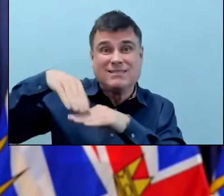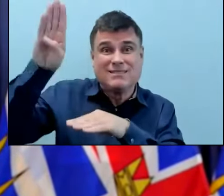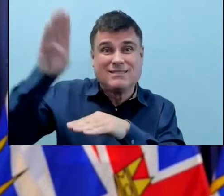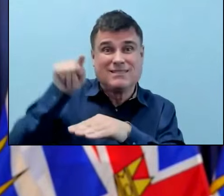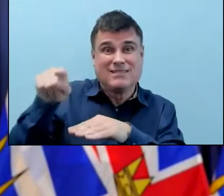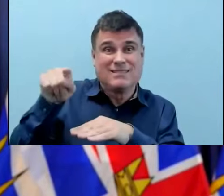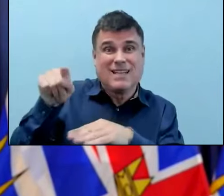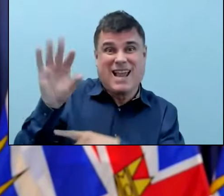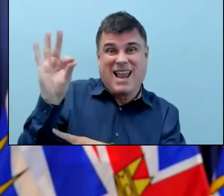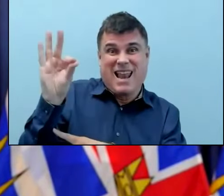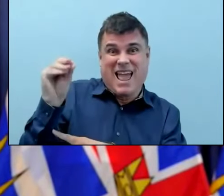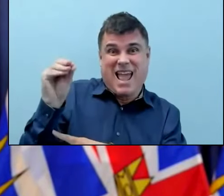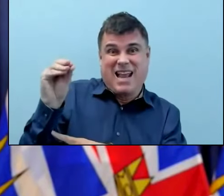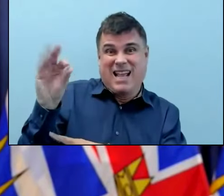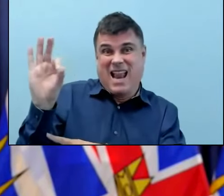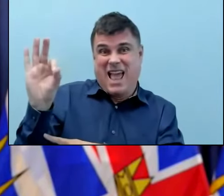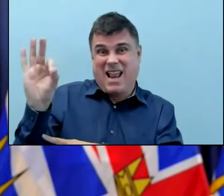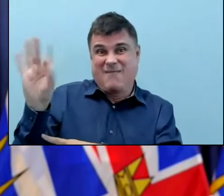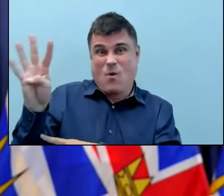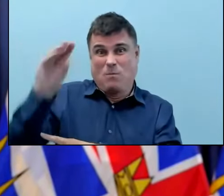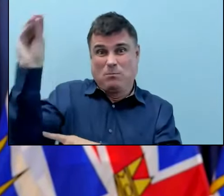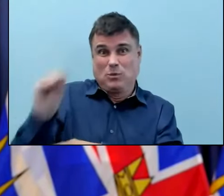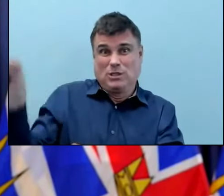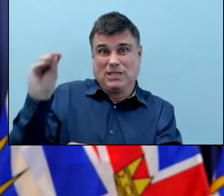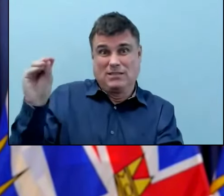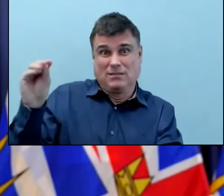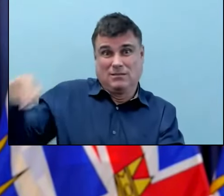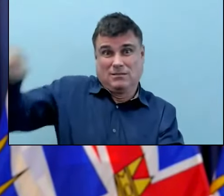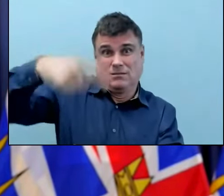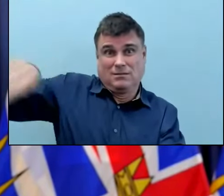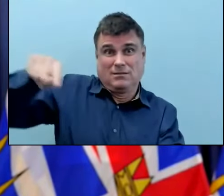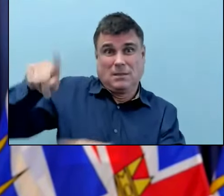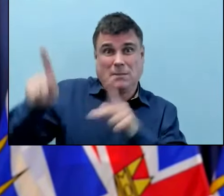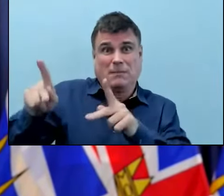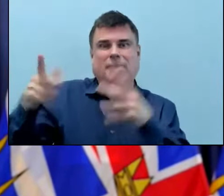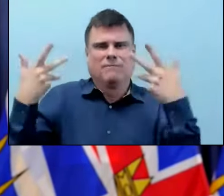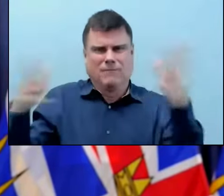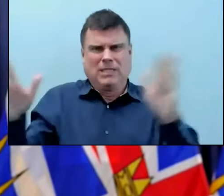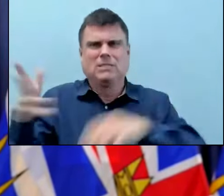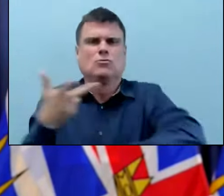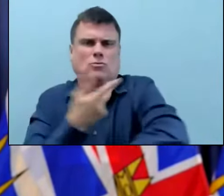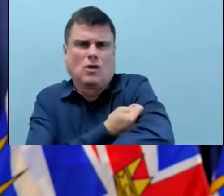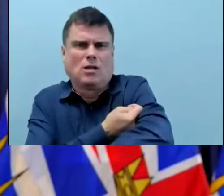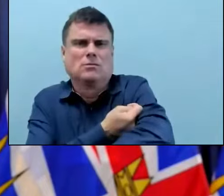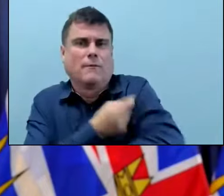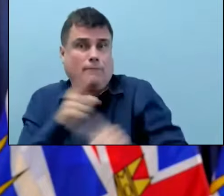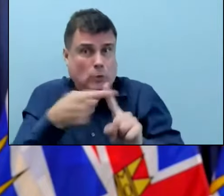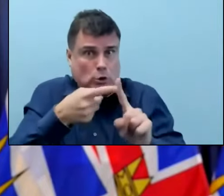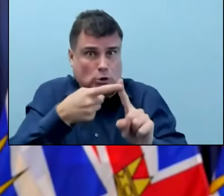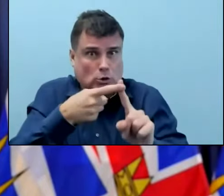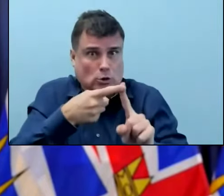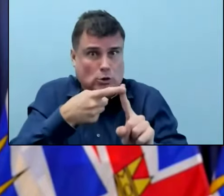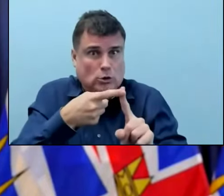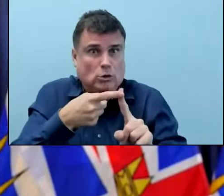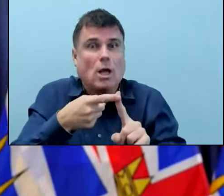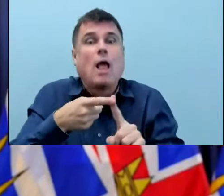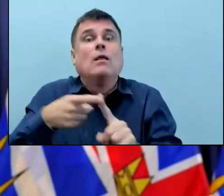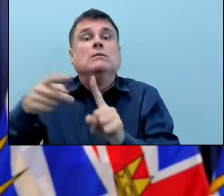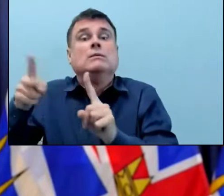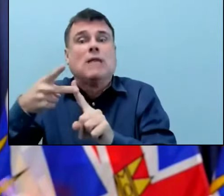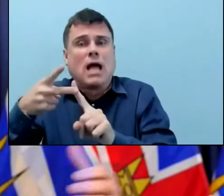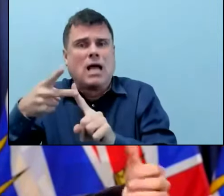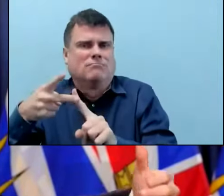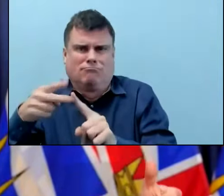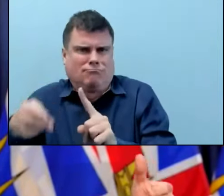70 and above received their first dose. 92% have received their second dose, meaning approximately 97